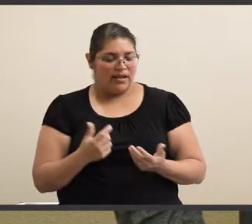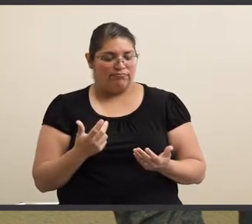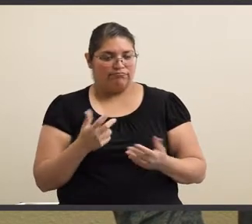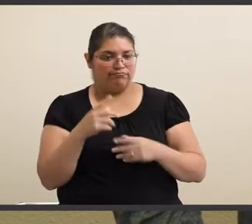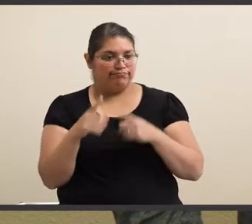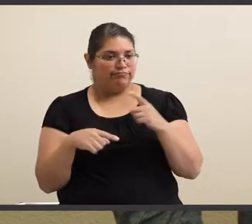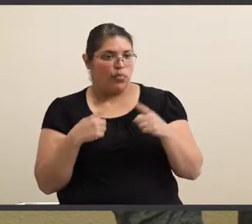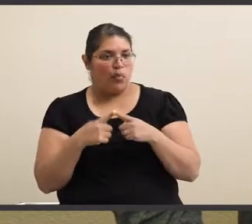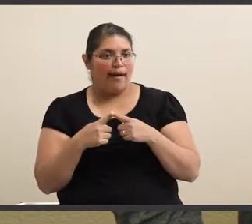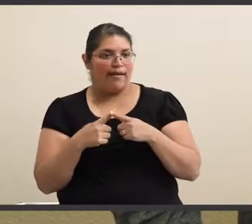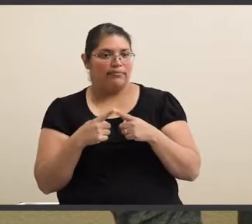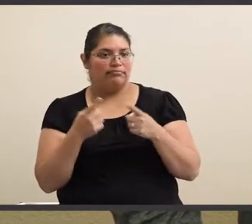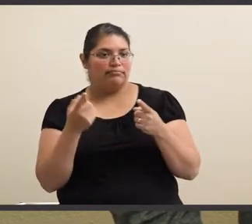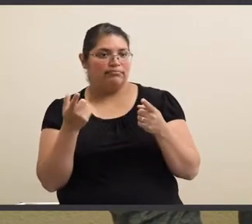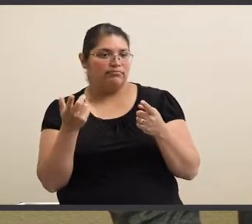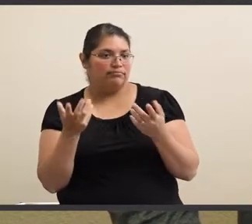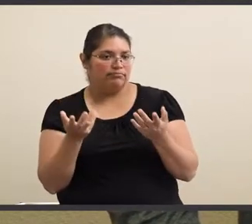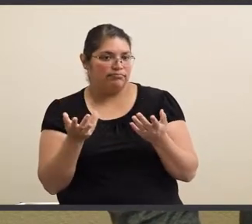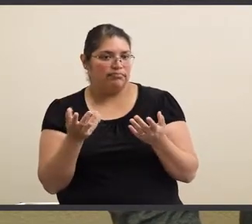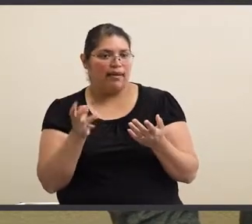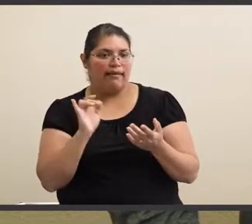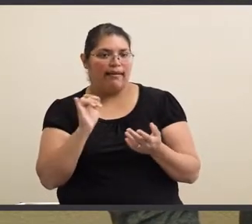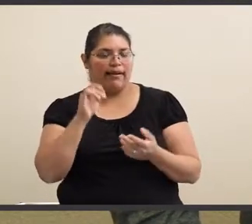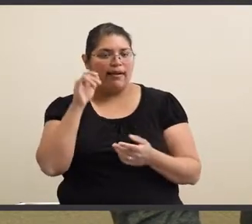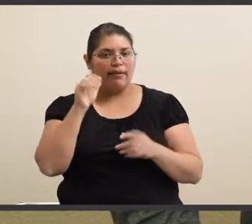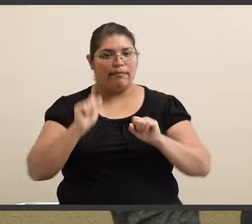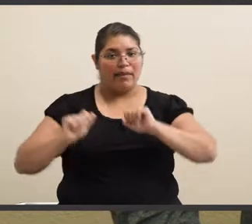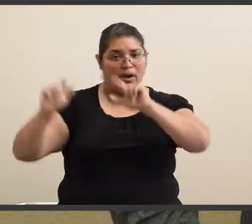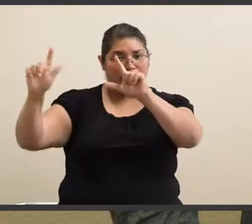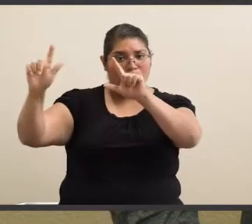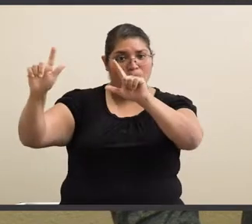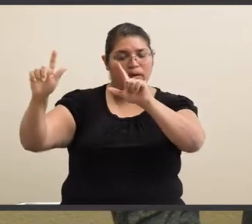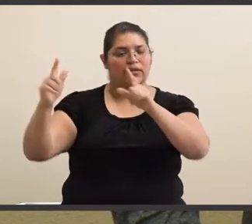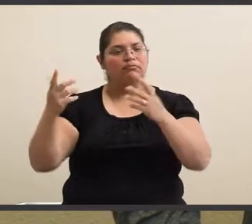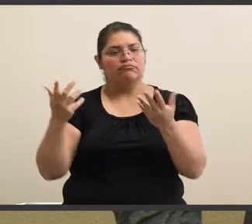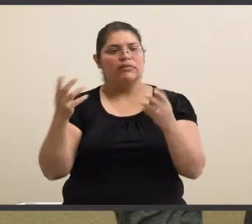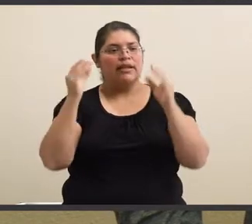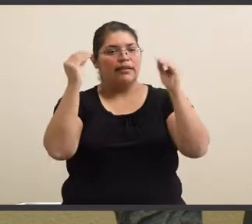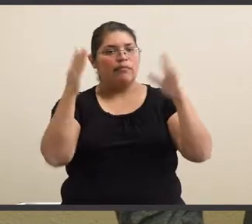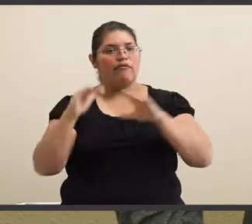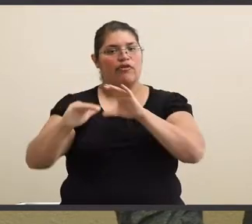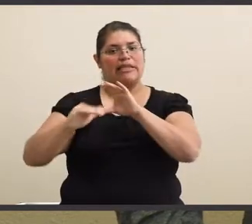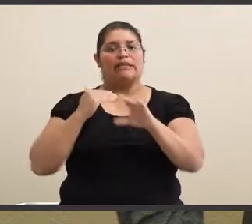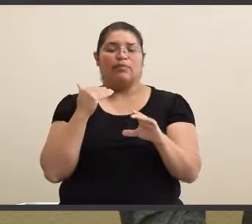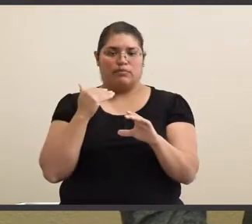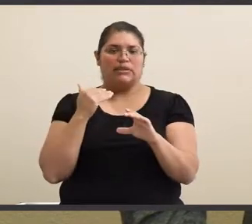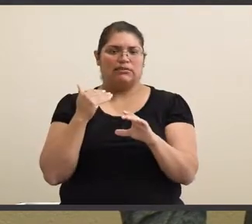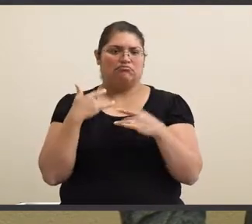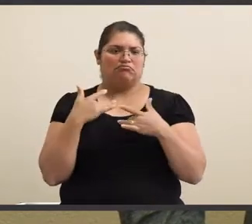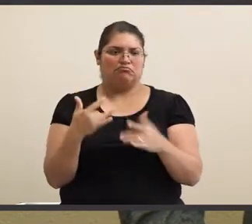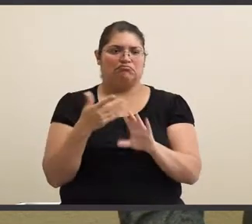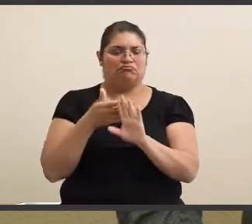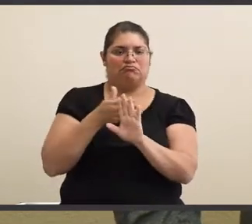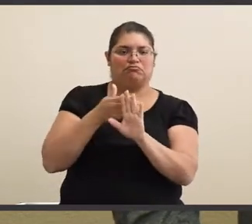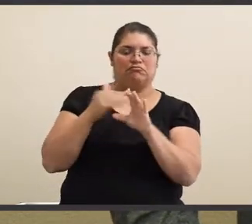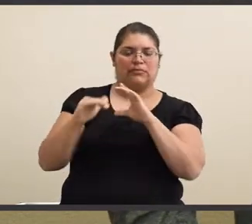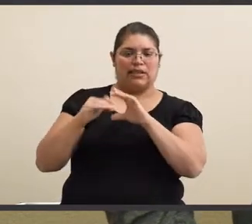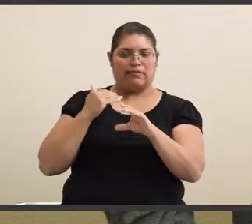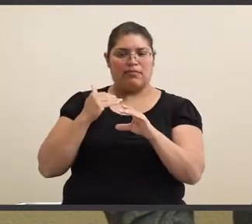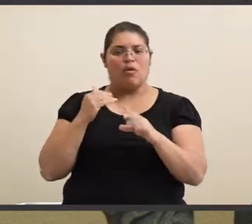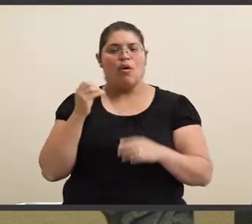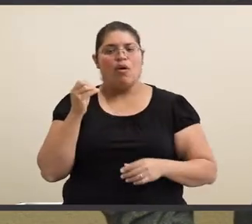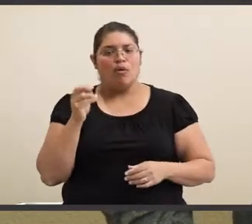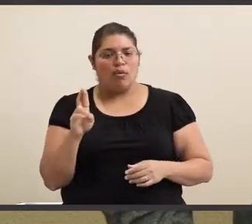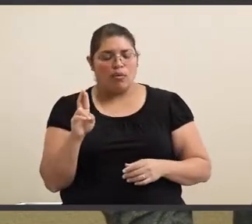I'm, like a PowerPoint, is the professor emails it to me usually. Or